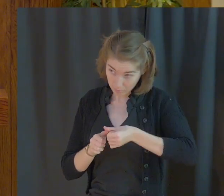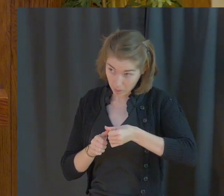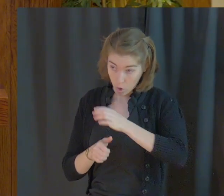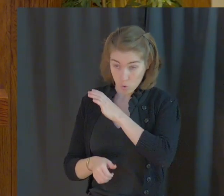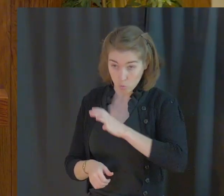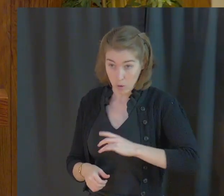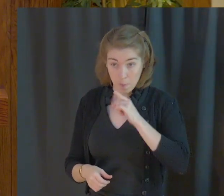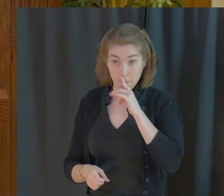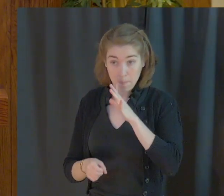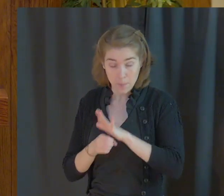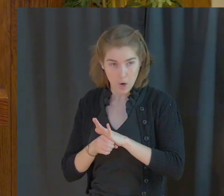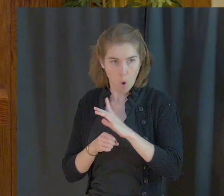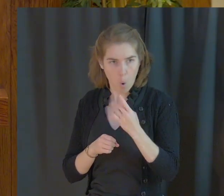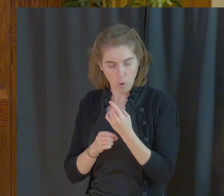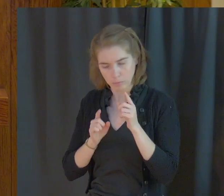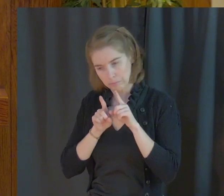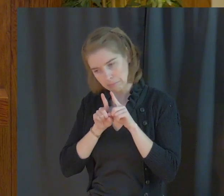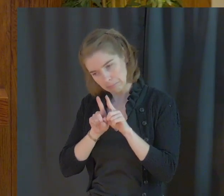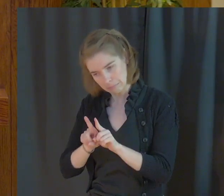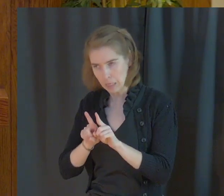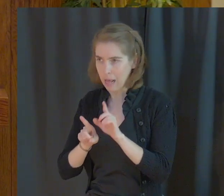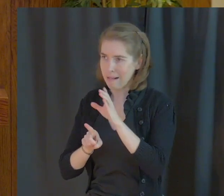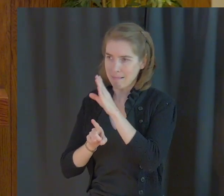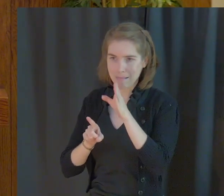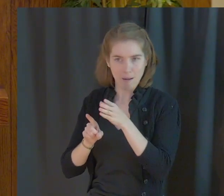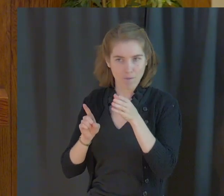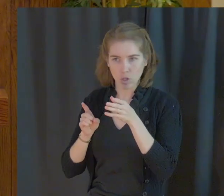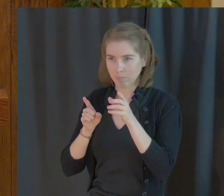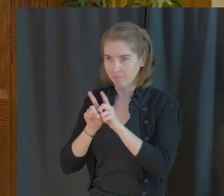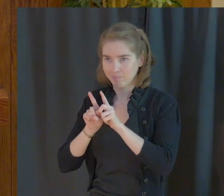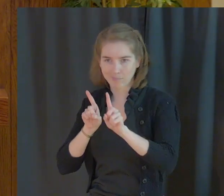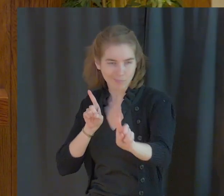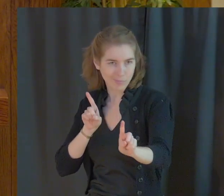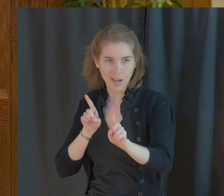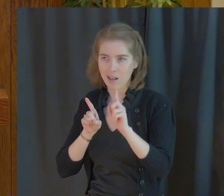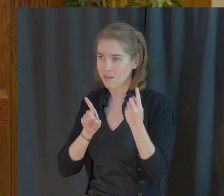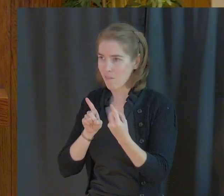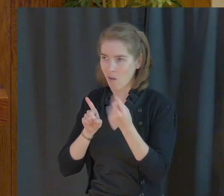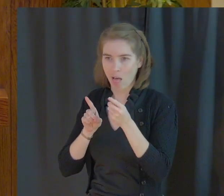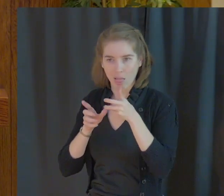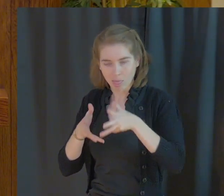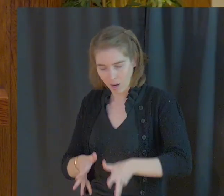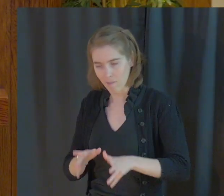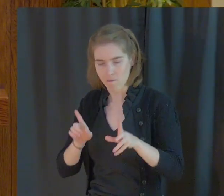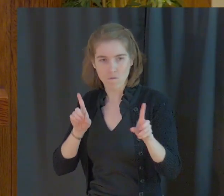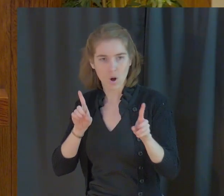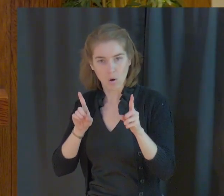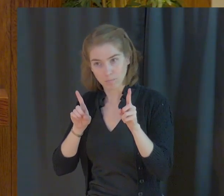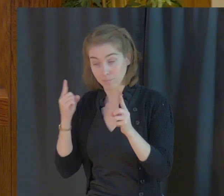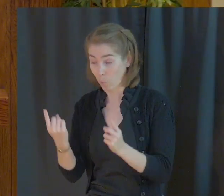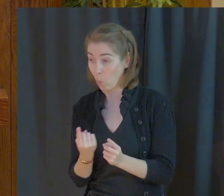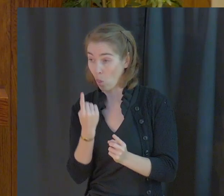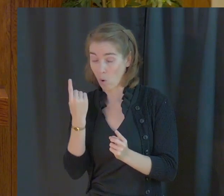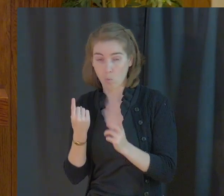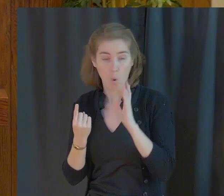Christ has promised to always be with us to never leave us to never leave us alone to always be present